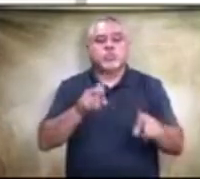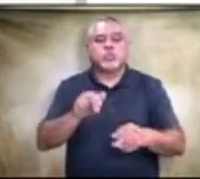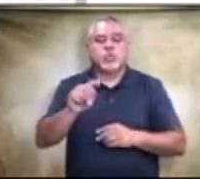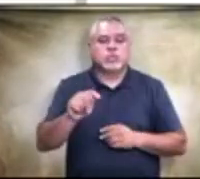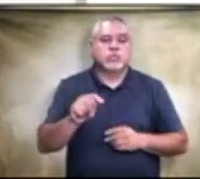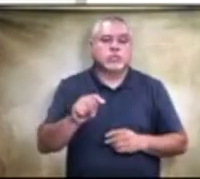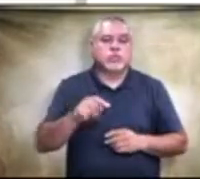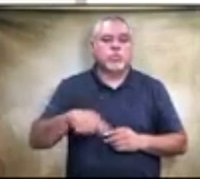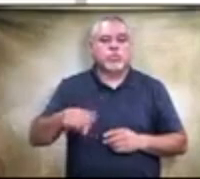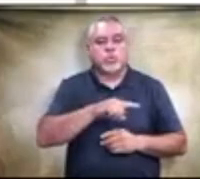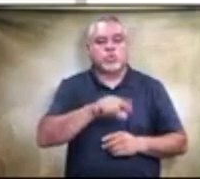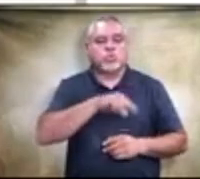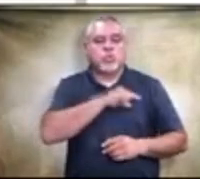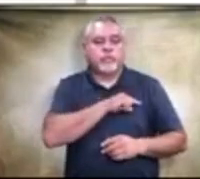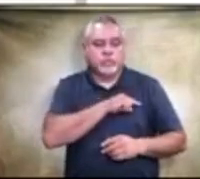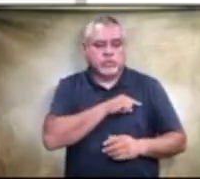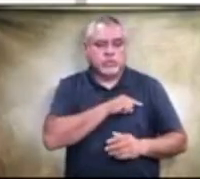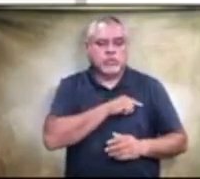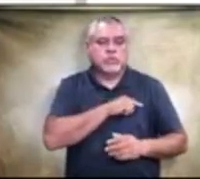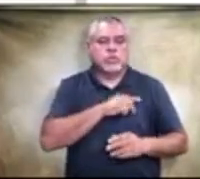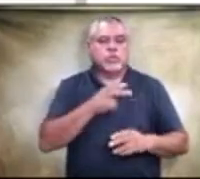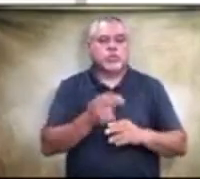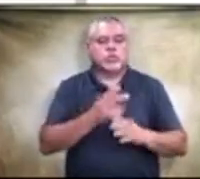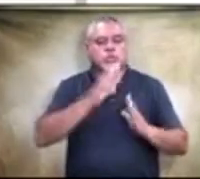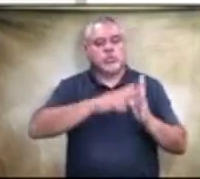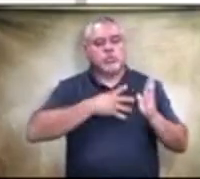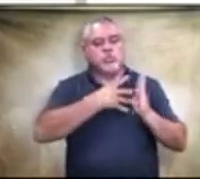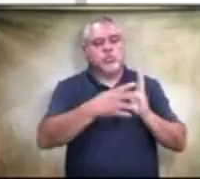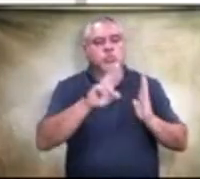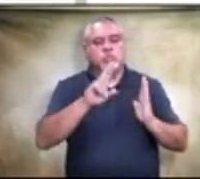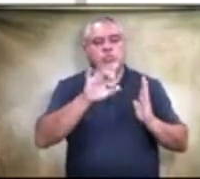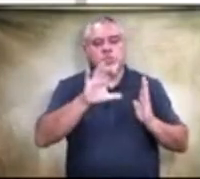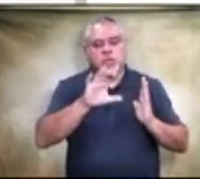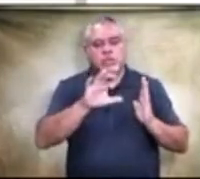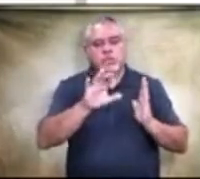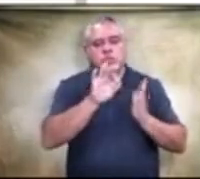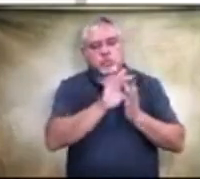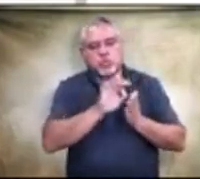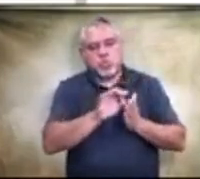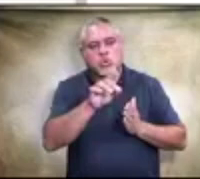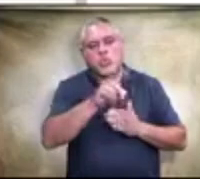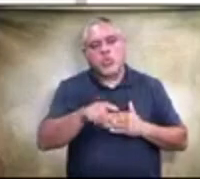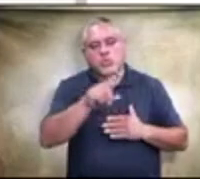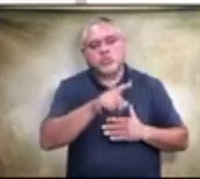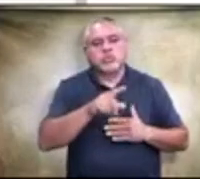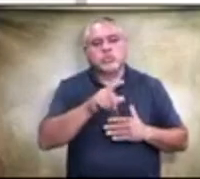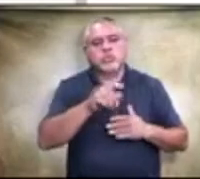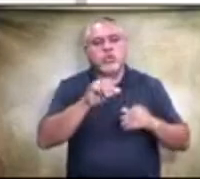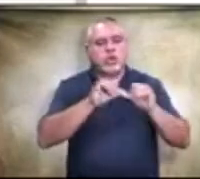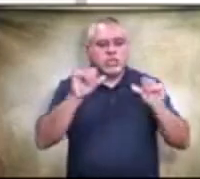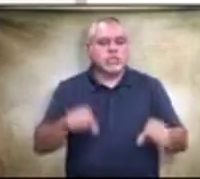qualifications and use a rubric to score those, um, architects that